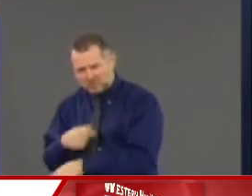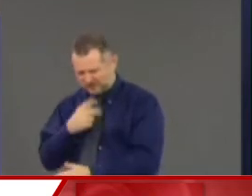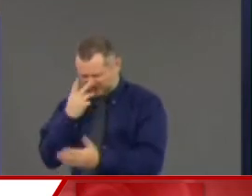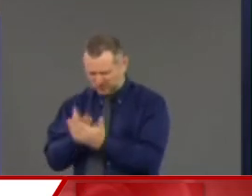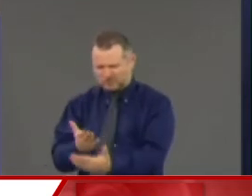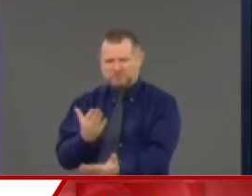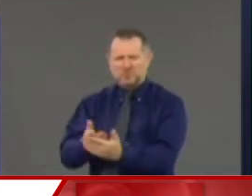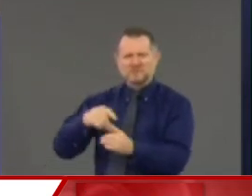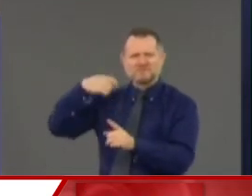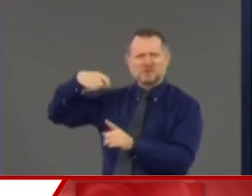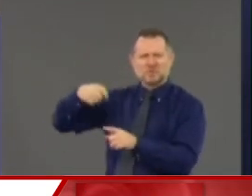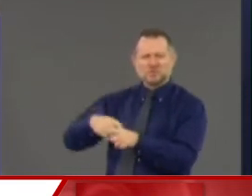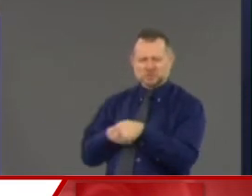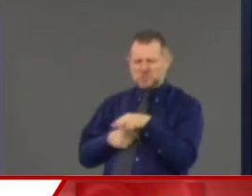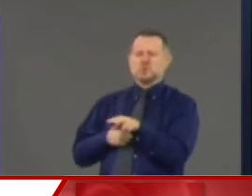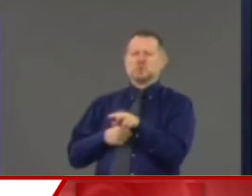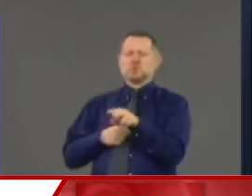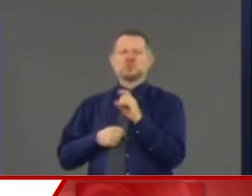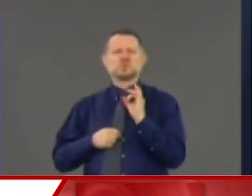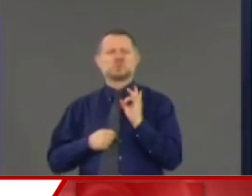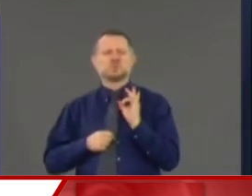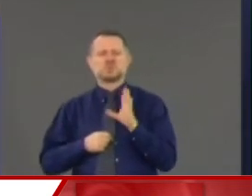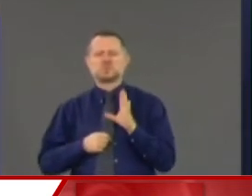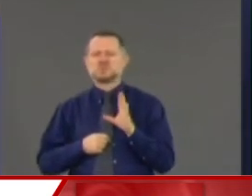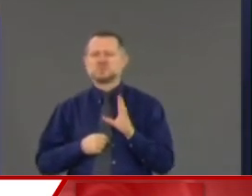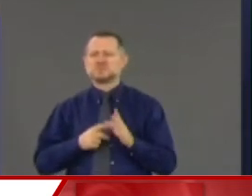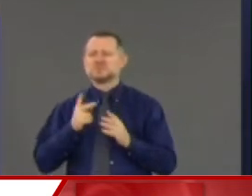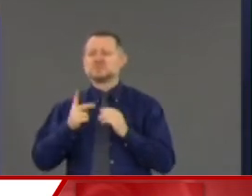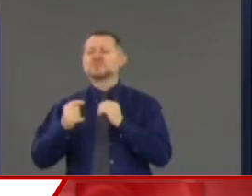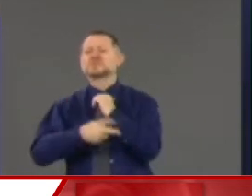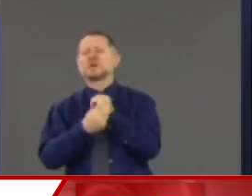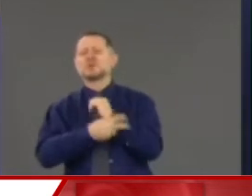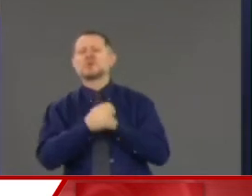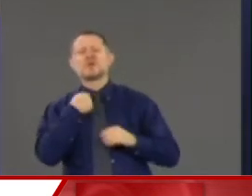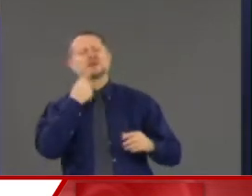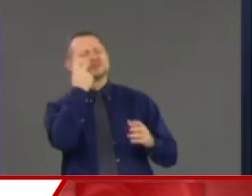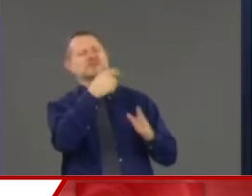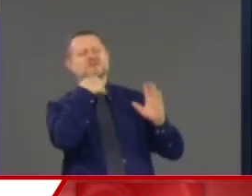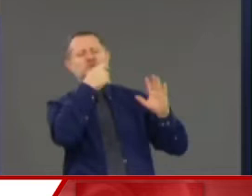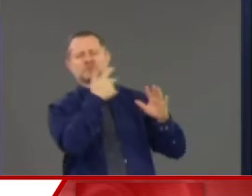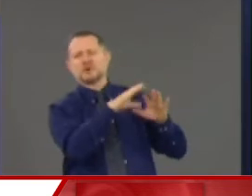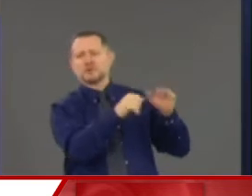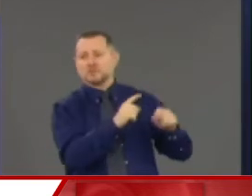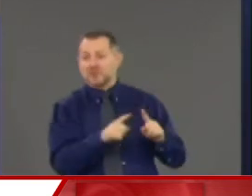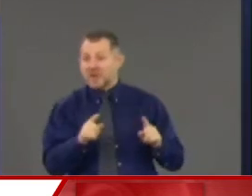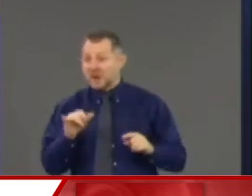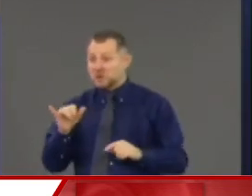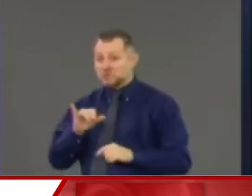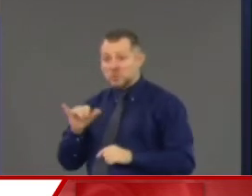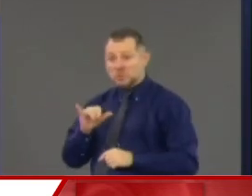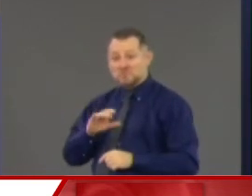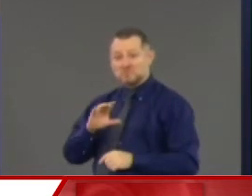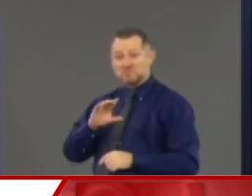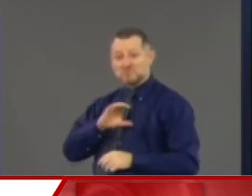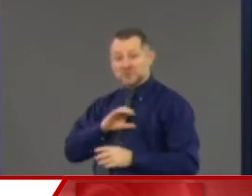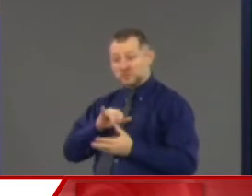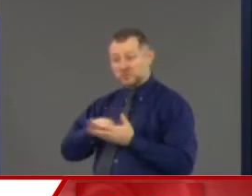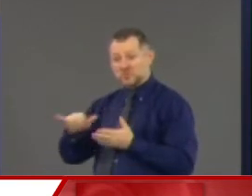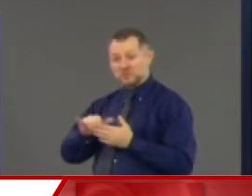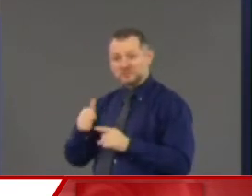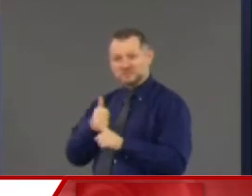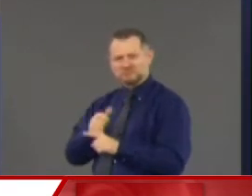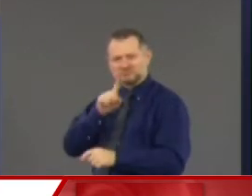It's on video. The looting is on video. Yeah. So is NYPD activity on video.